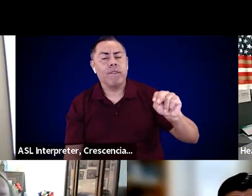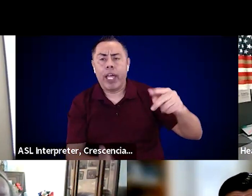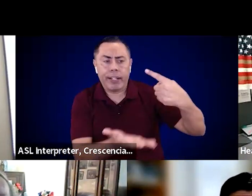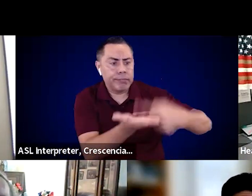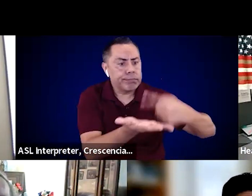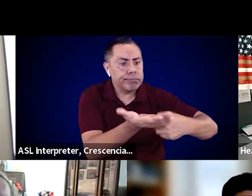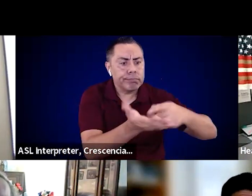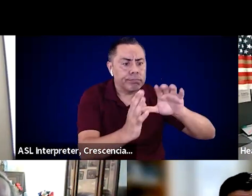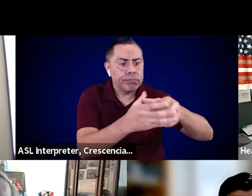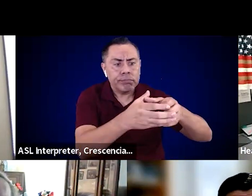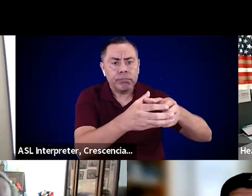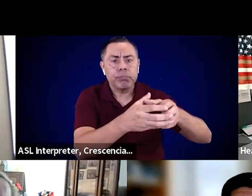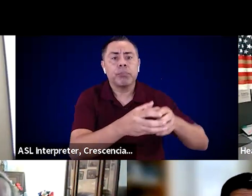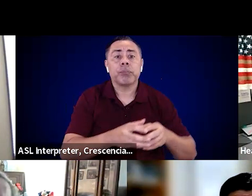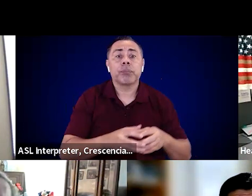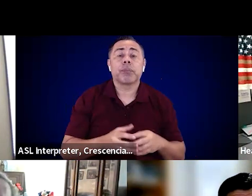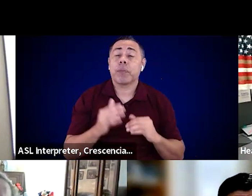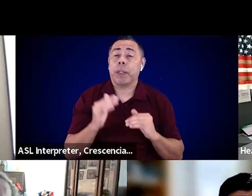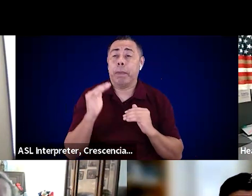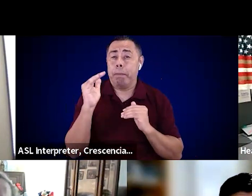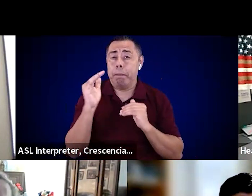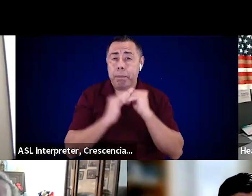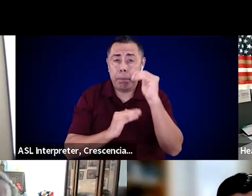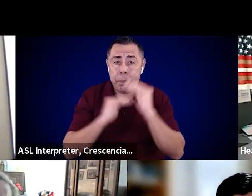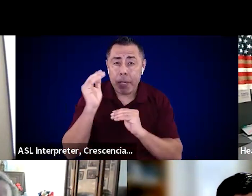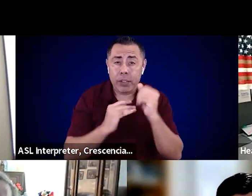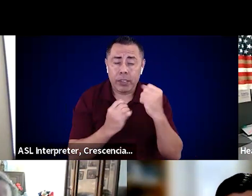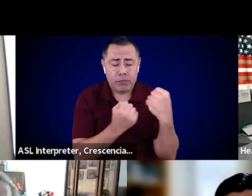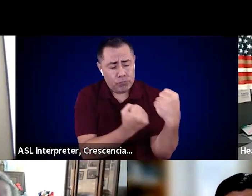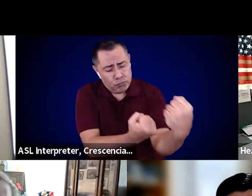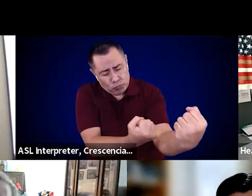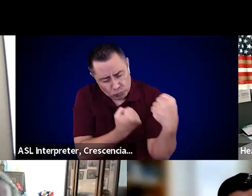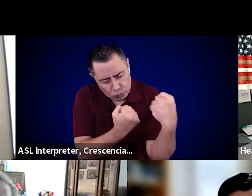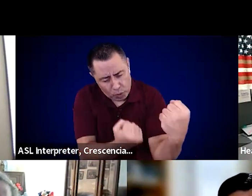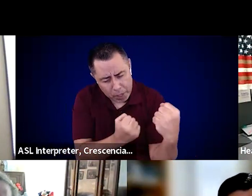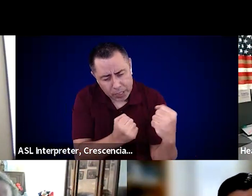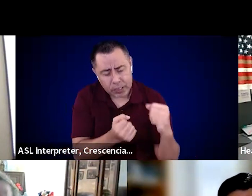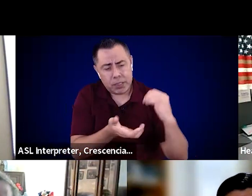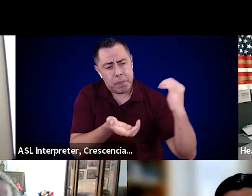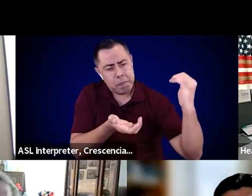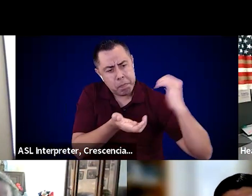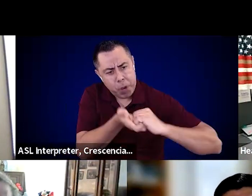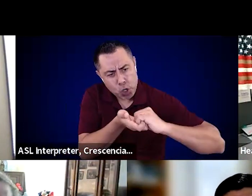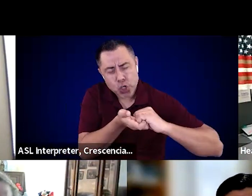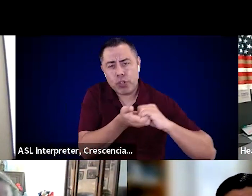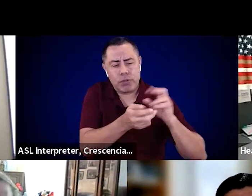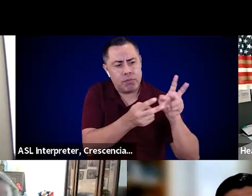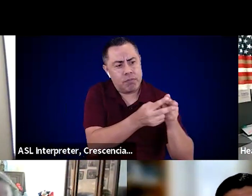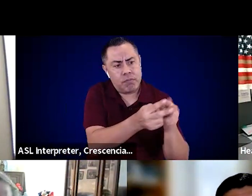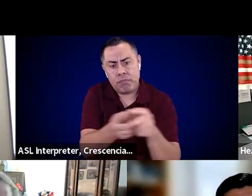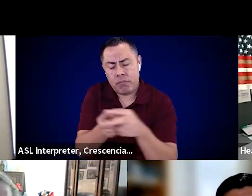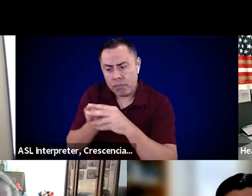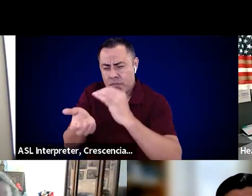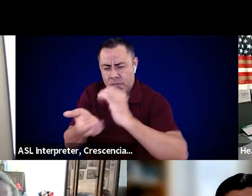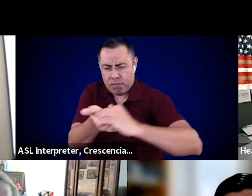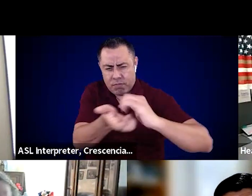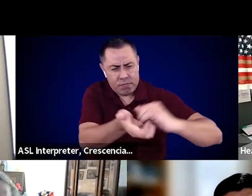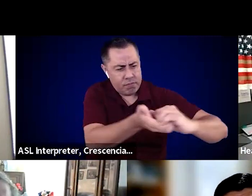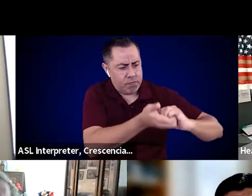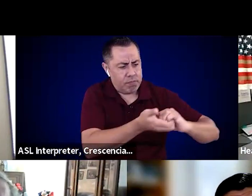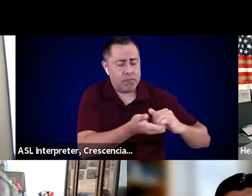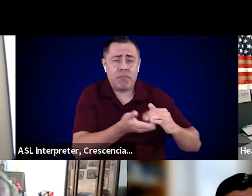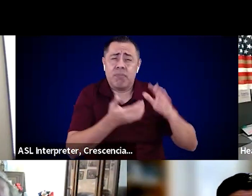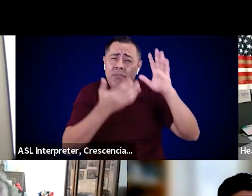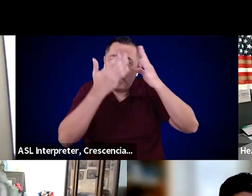Building these robust partnerships and building an open dialogue really allowed our AFN